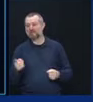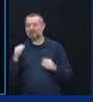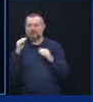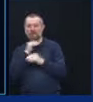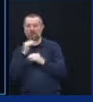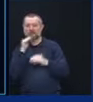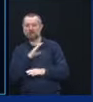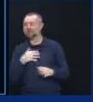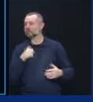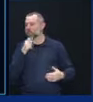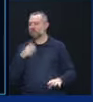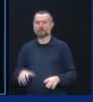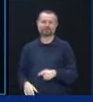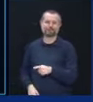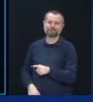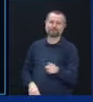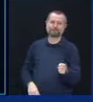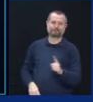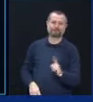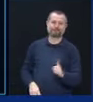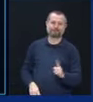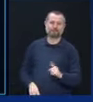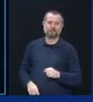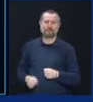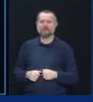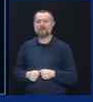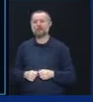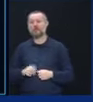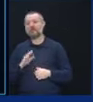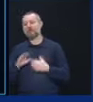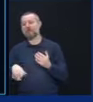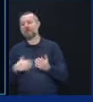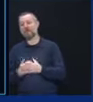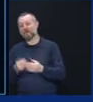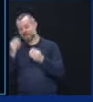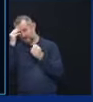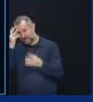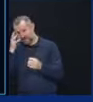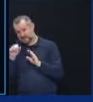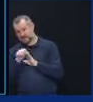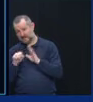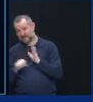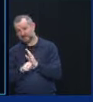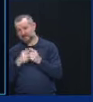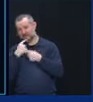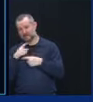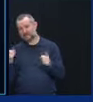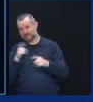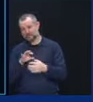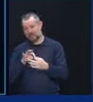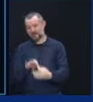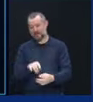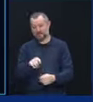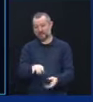All the information that the state put out about all the deaths.